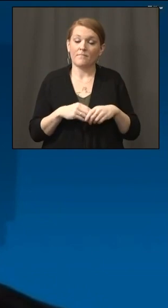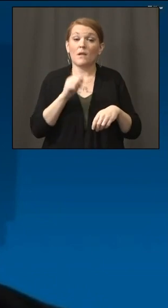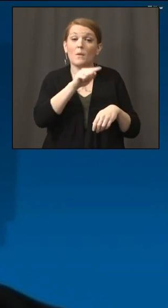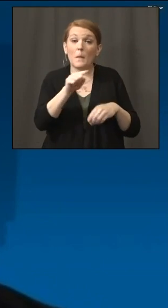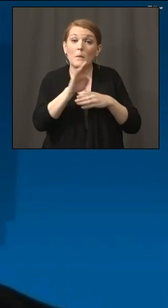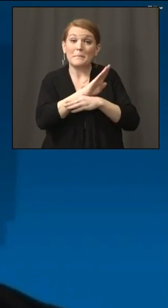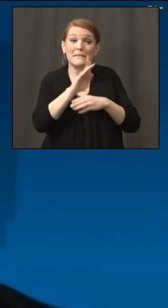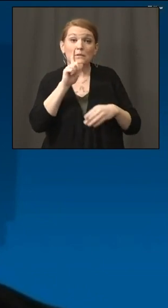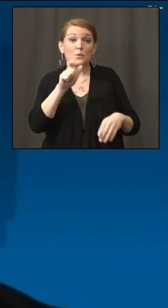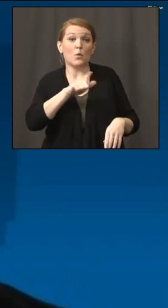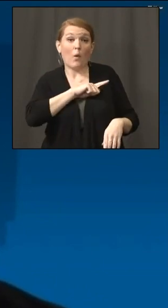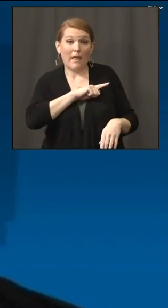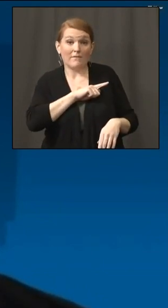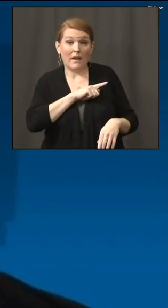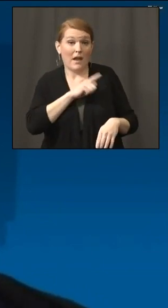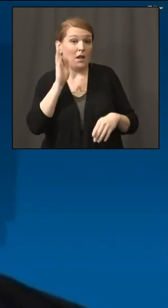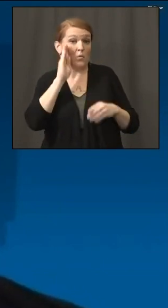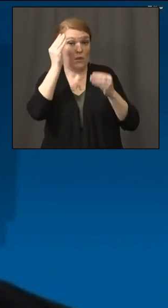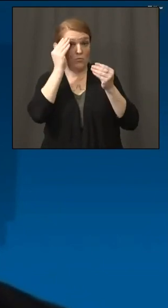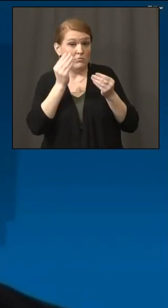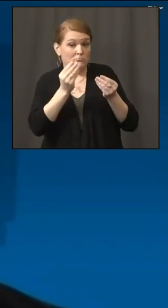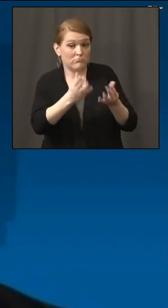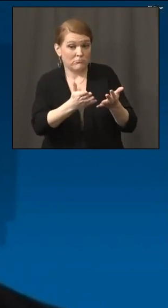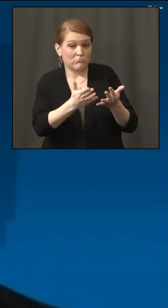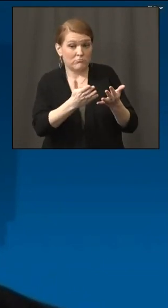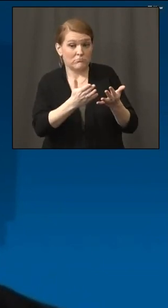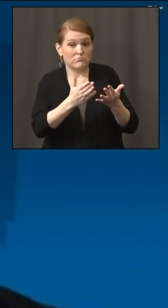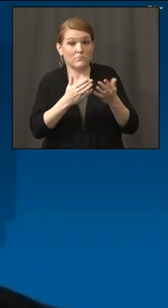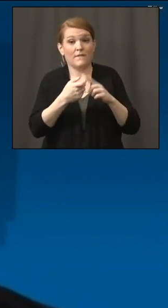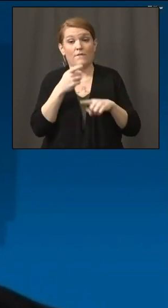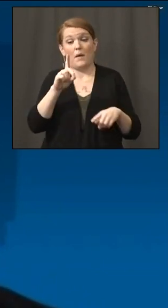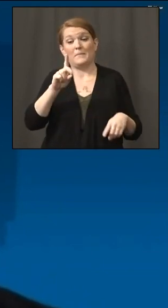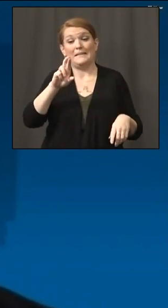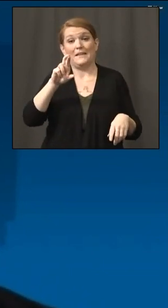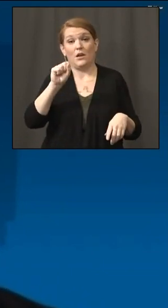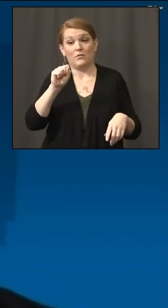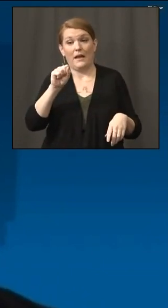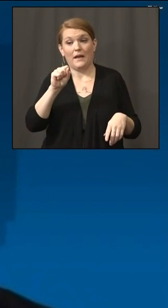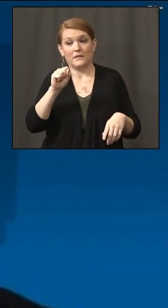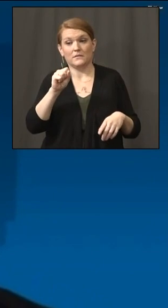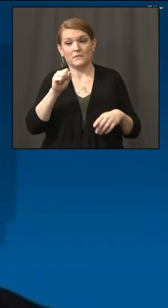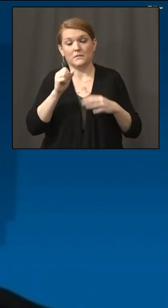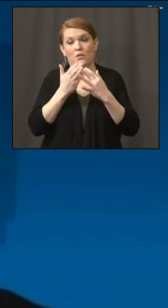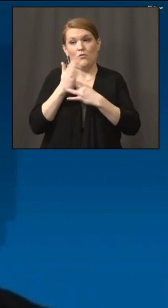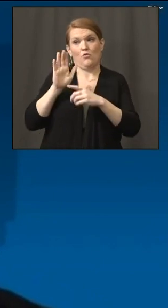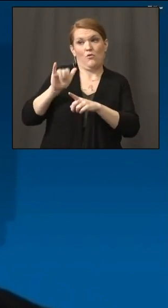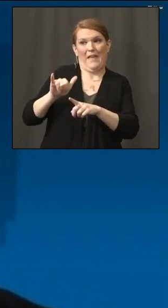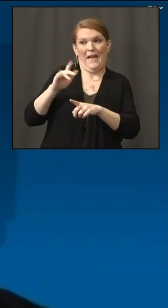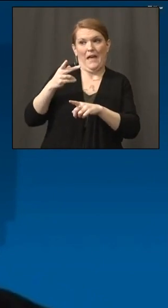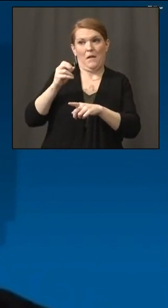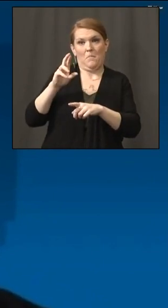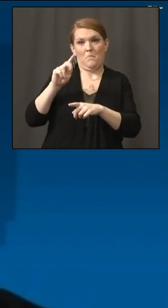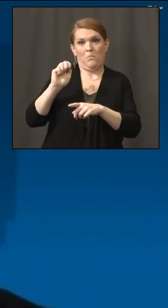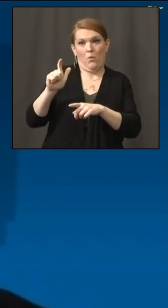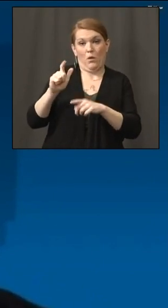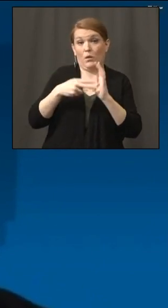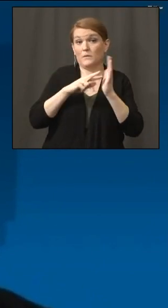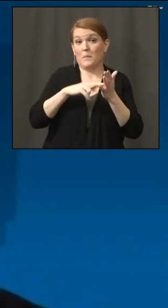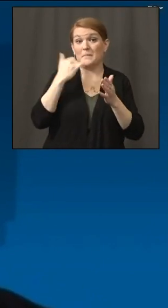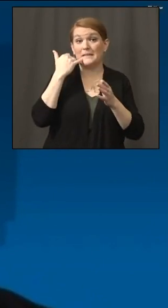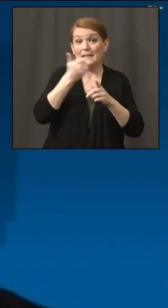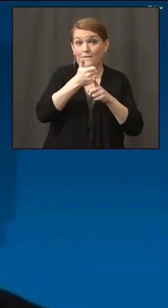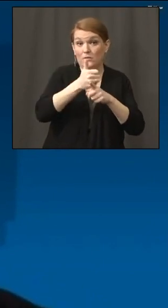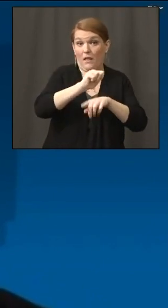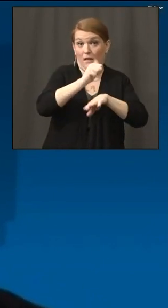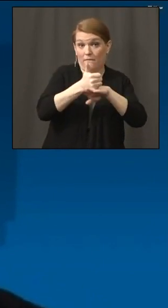eligible will be notified by DRS through their secure portal. So if you have an account set up with DRS,